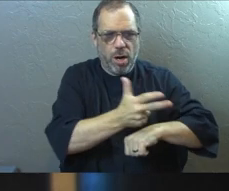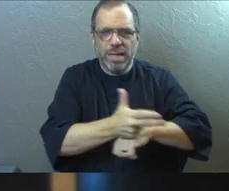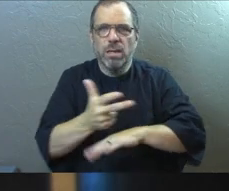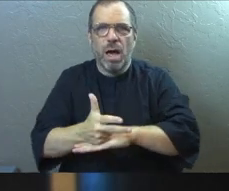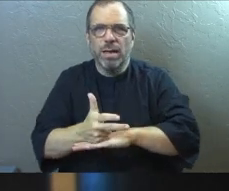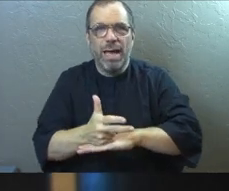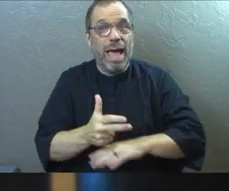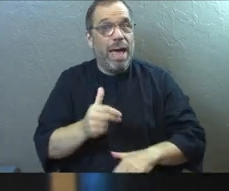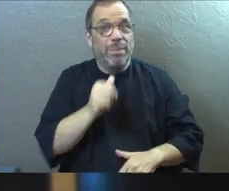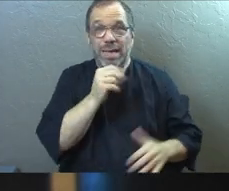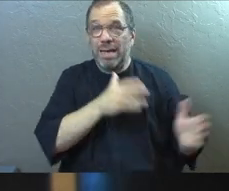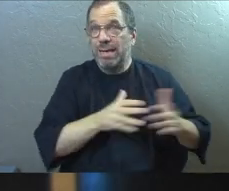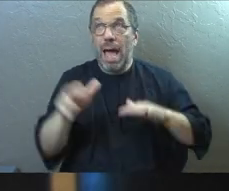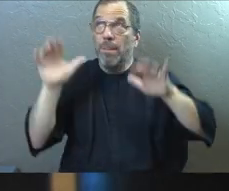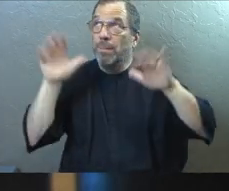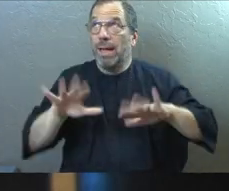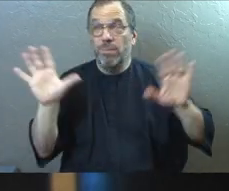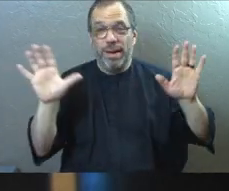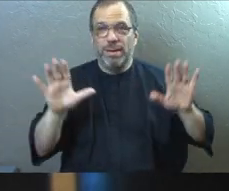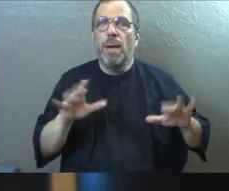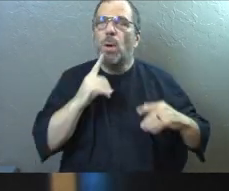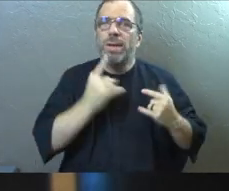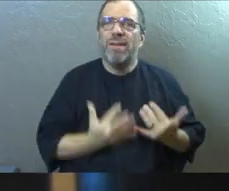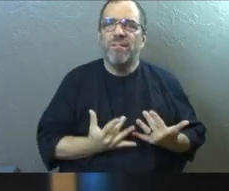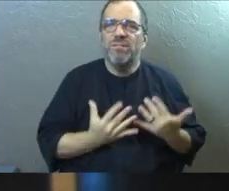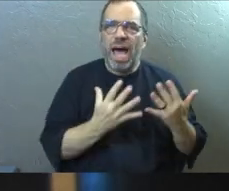I did not plan for rain, I can tell you that.